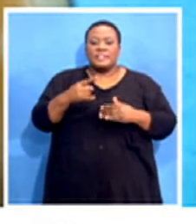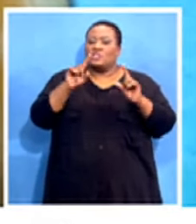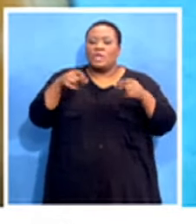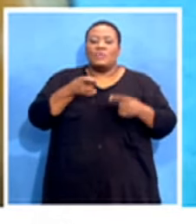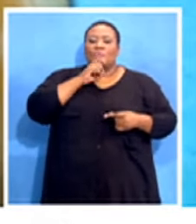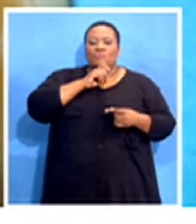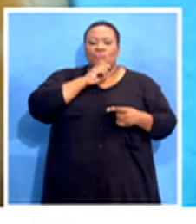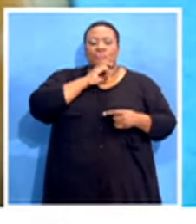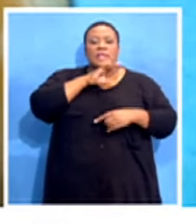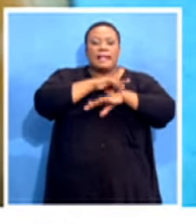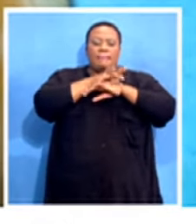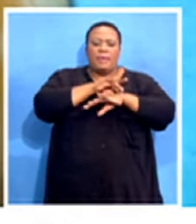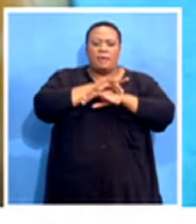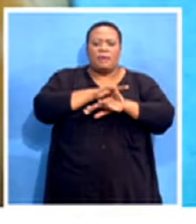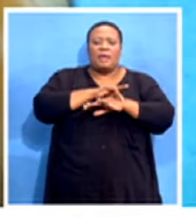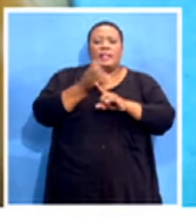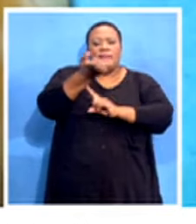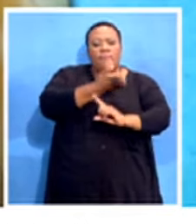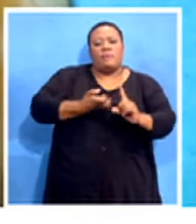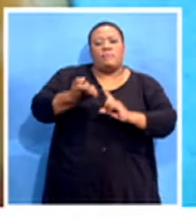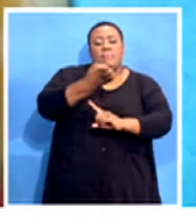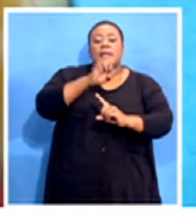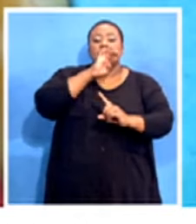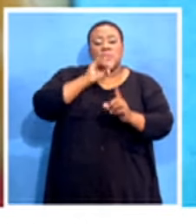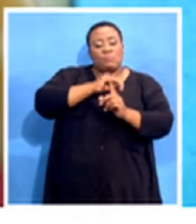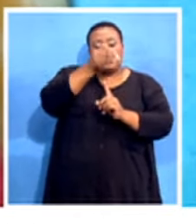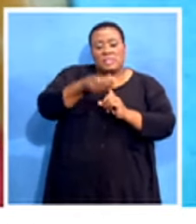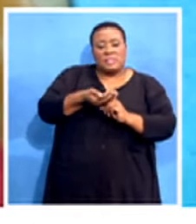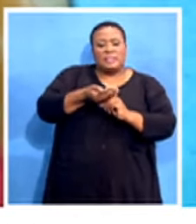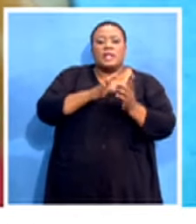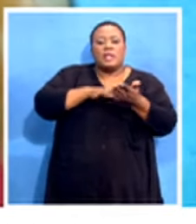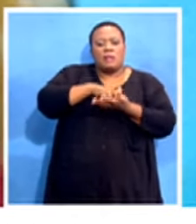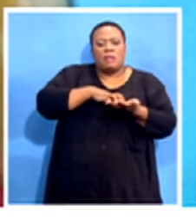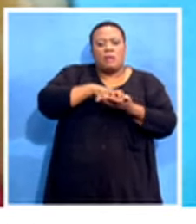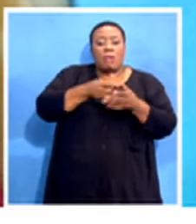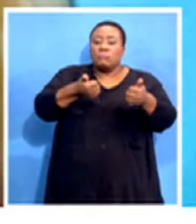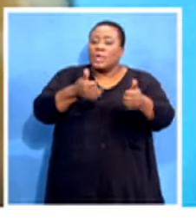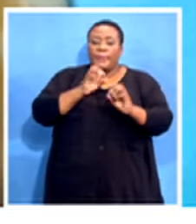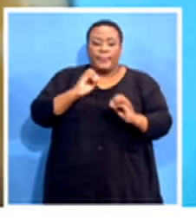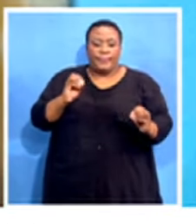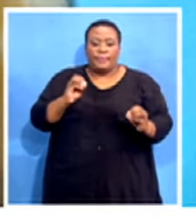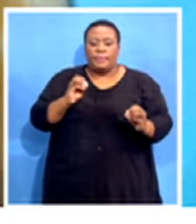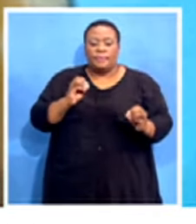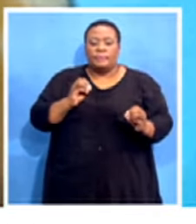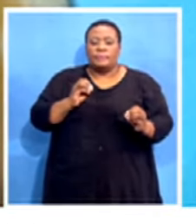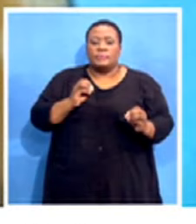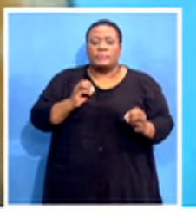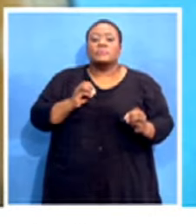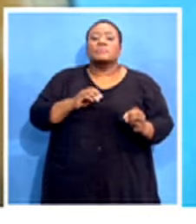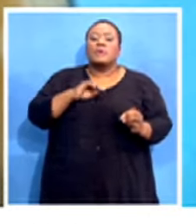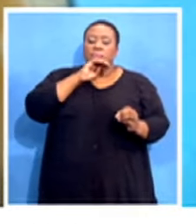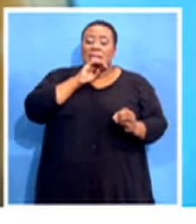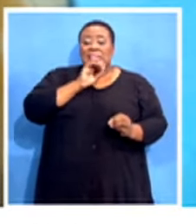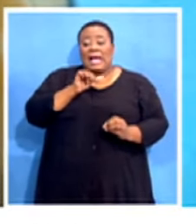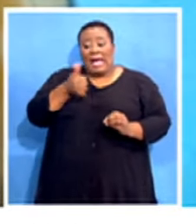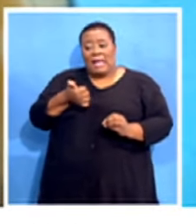environment, which means the protection was poorly compromised. As a result, as a result, it would have risked many other health